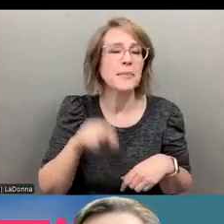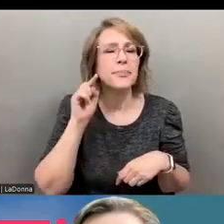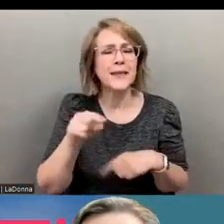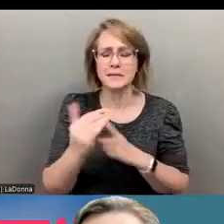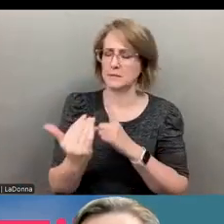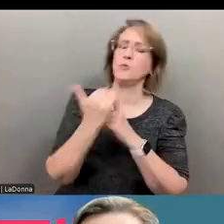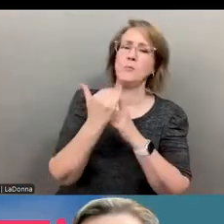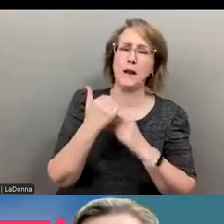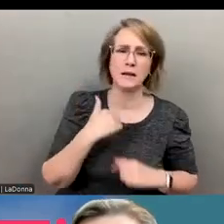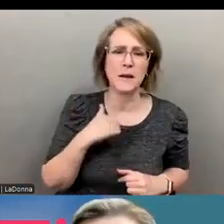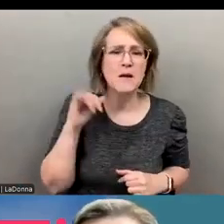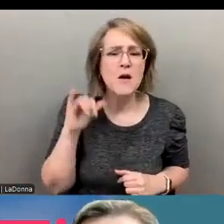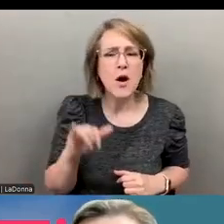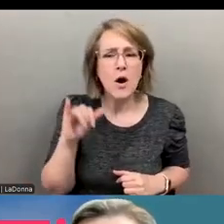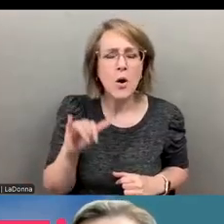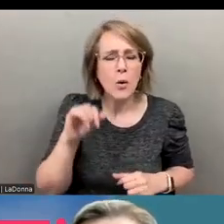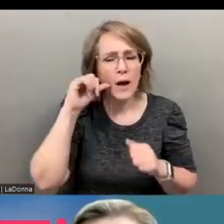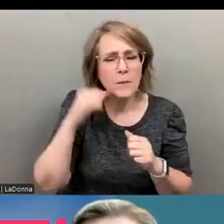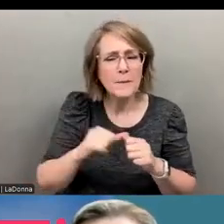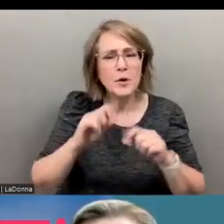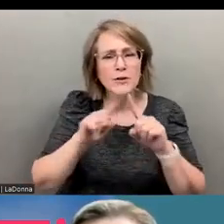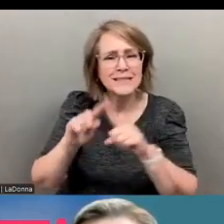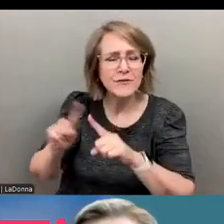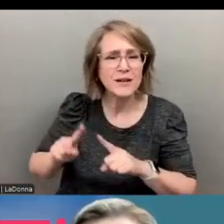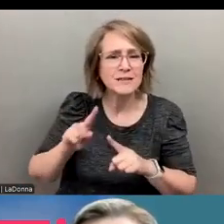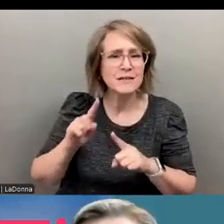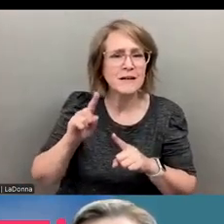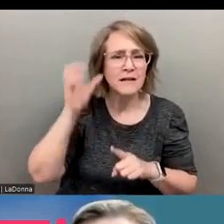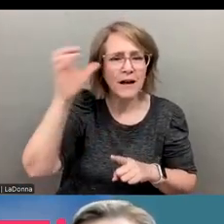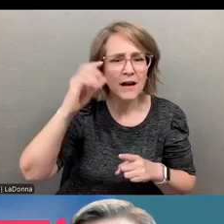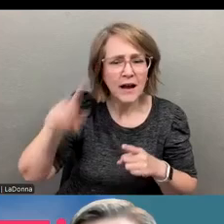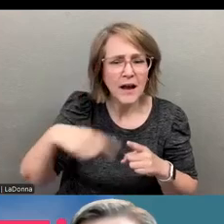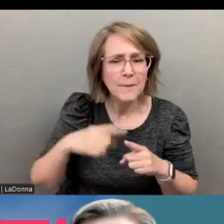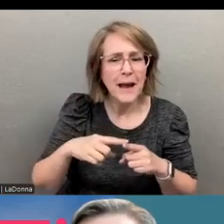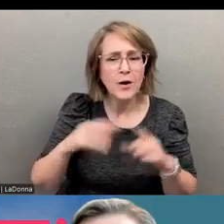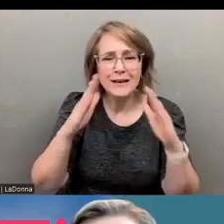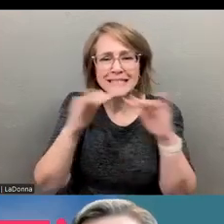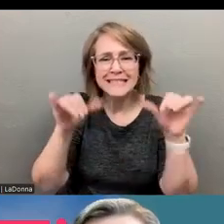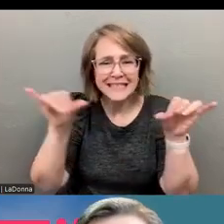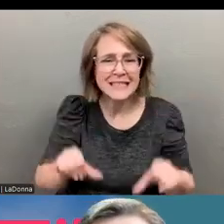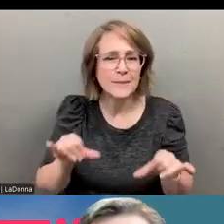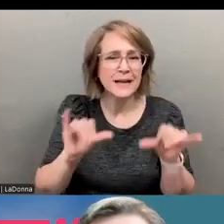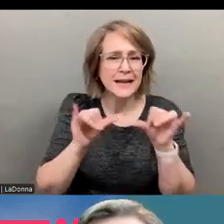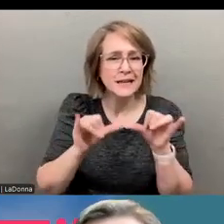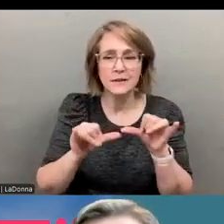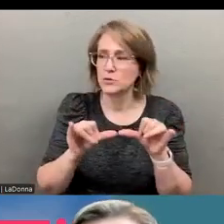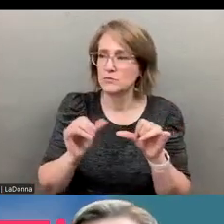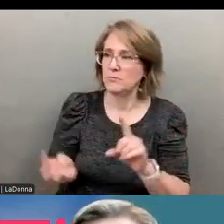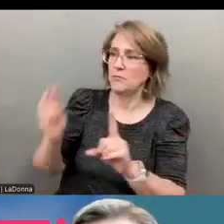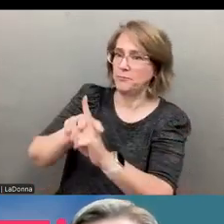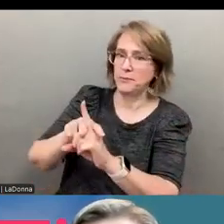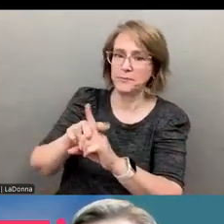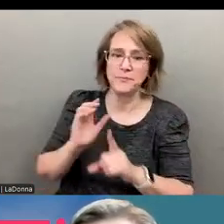you apply like systems engineering and those types of topics to our behavioral health field, uh, such as, uh,